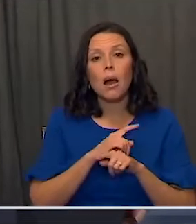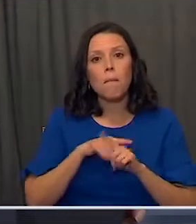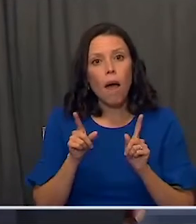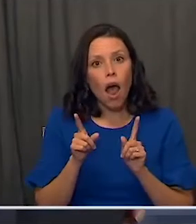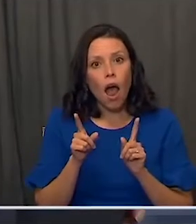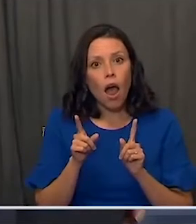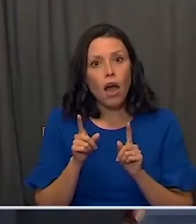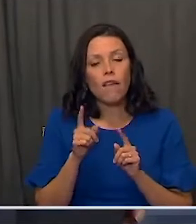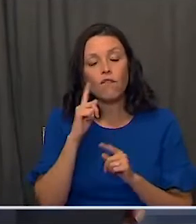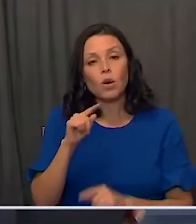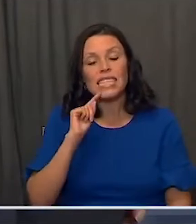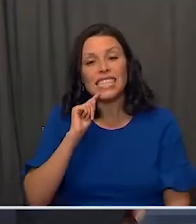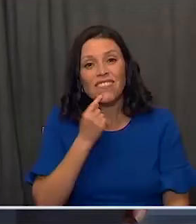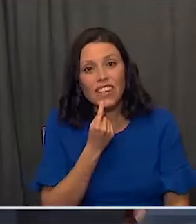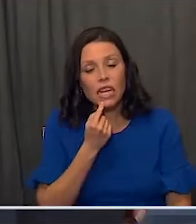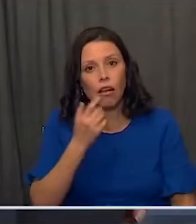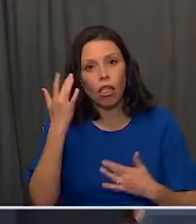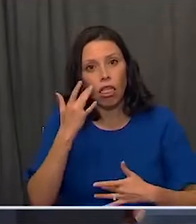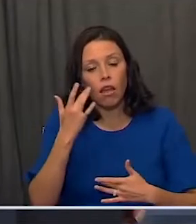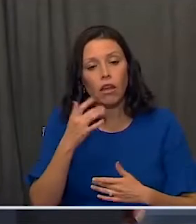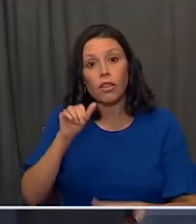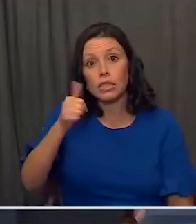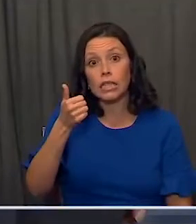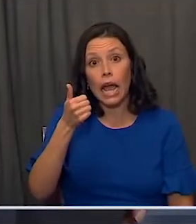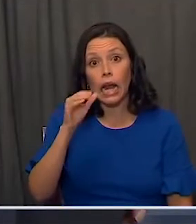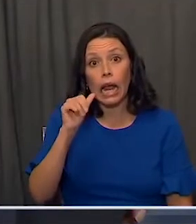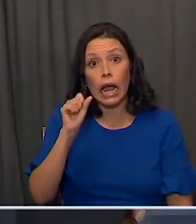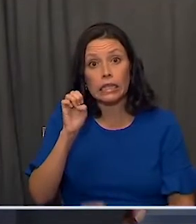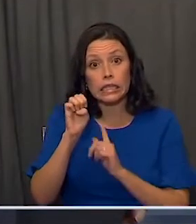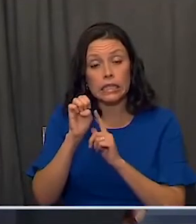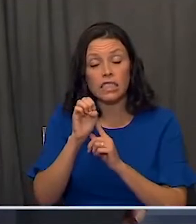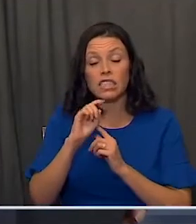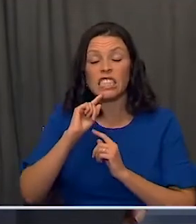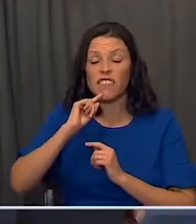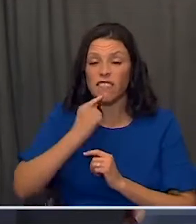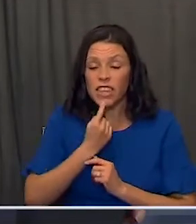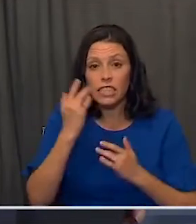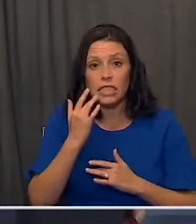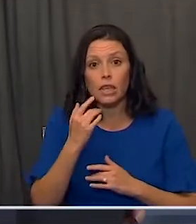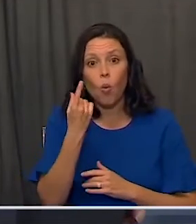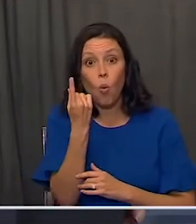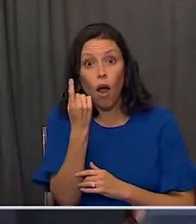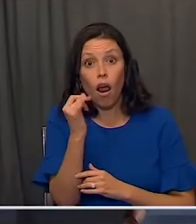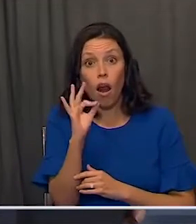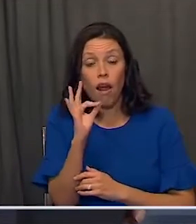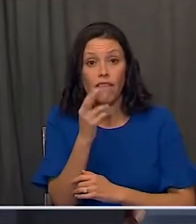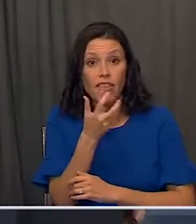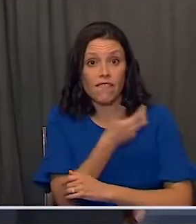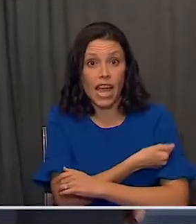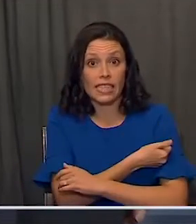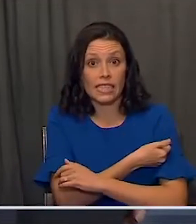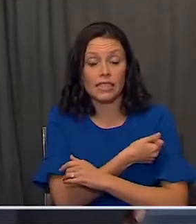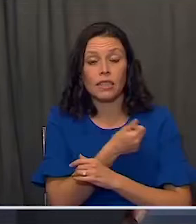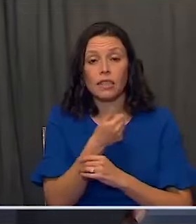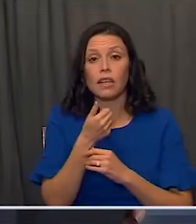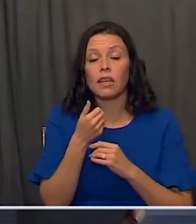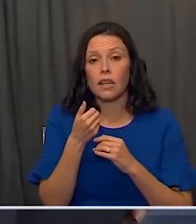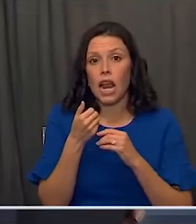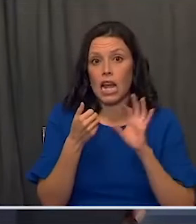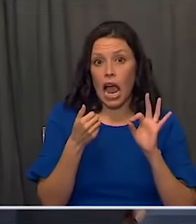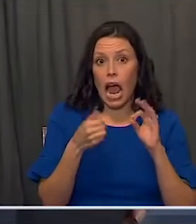but severe disease. There were 10 cases of severe disease, one in the vaccine, nine in the placebo.